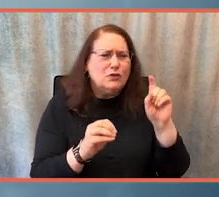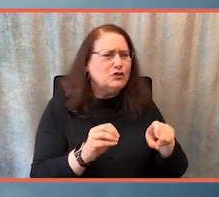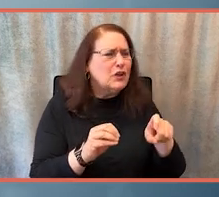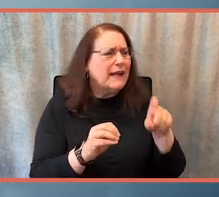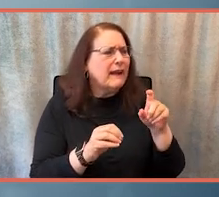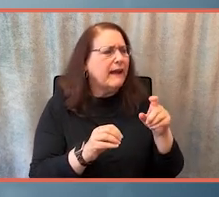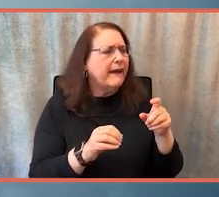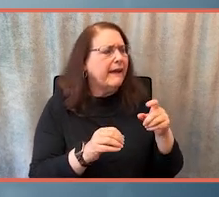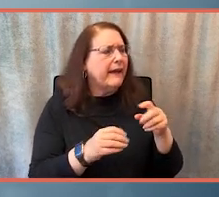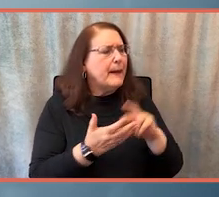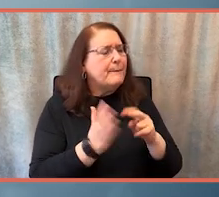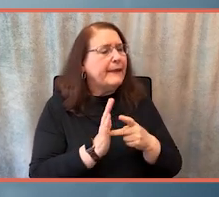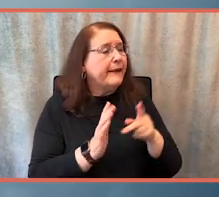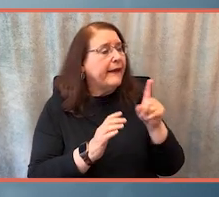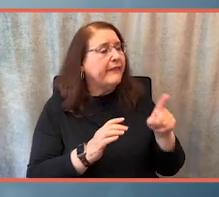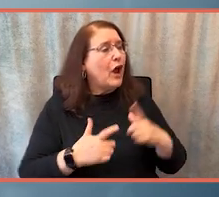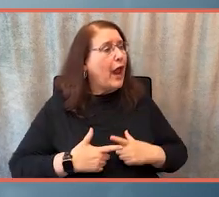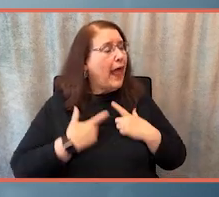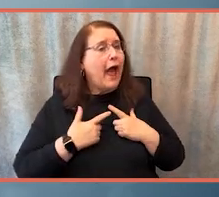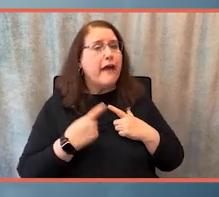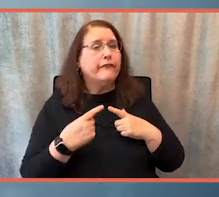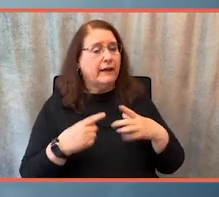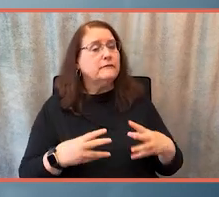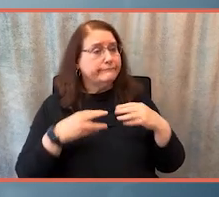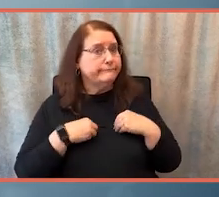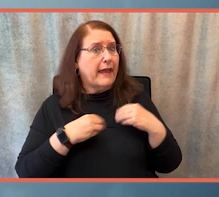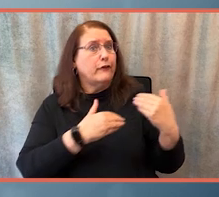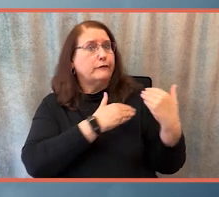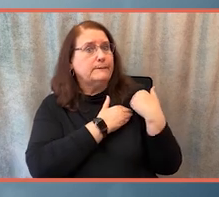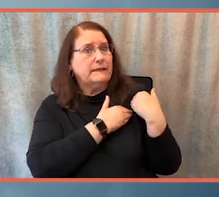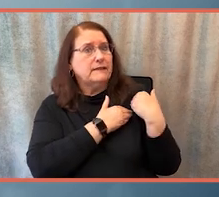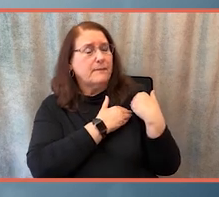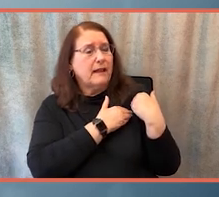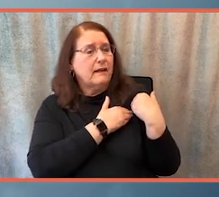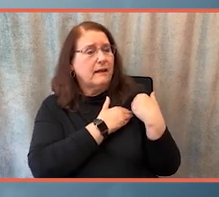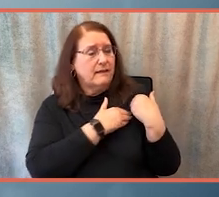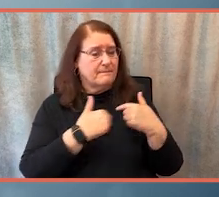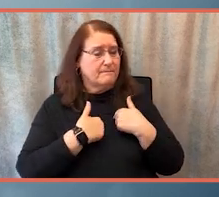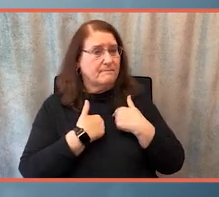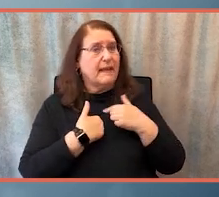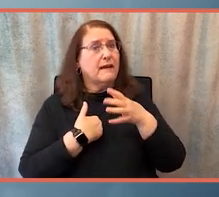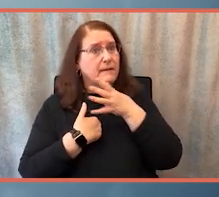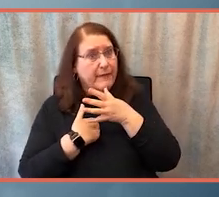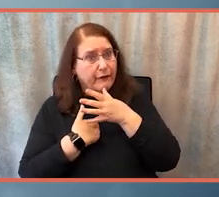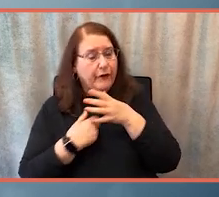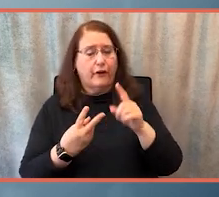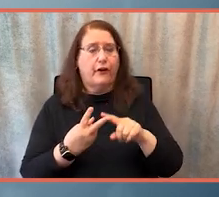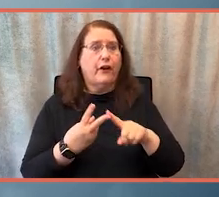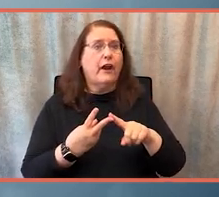a quality of life where you have taken on the responsibility to be a parent and to be a daughter.